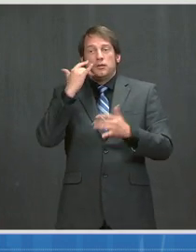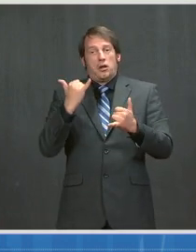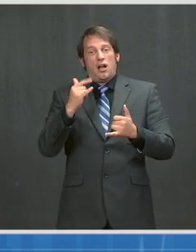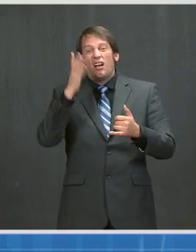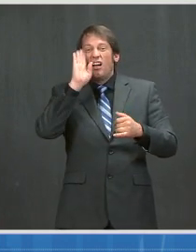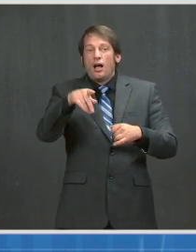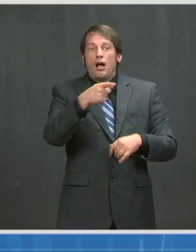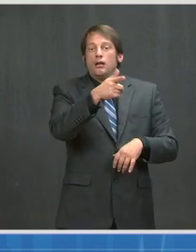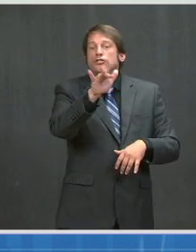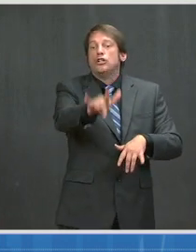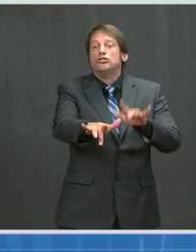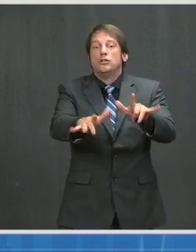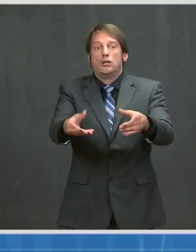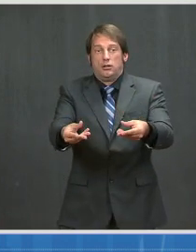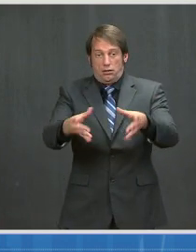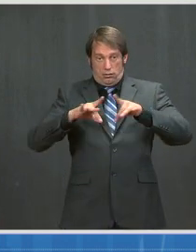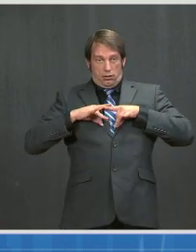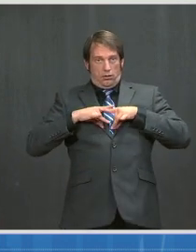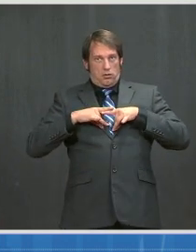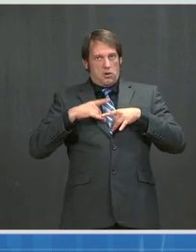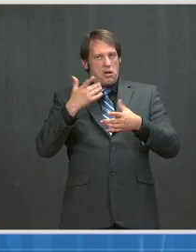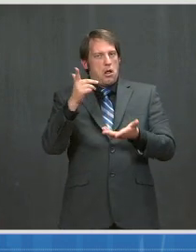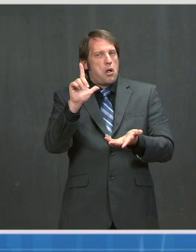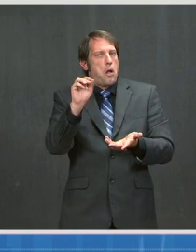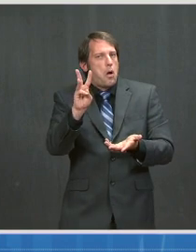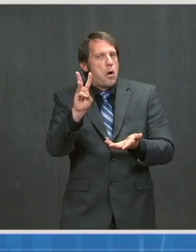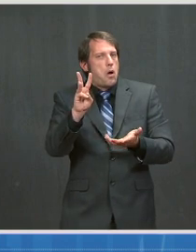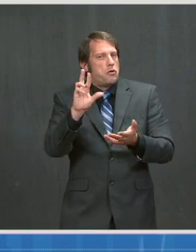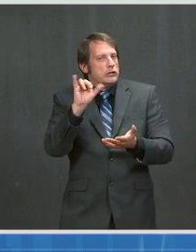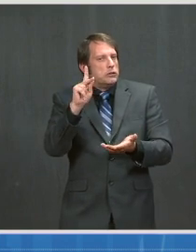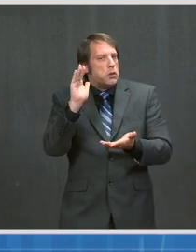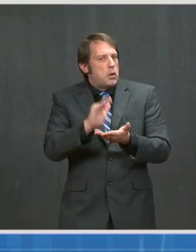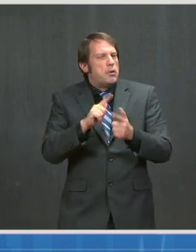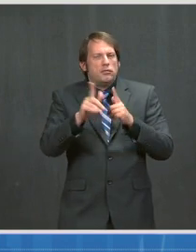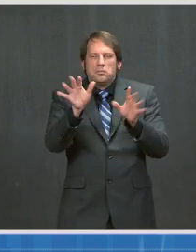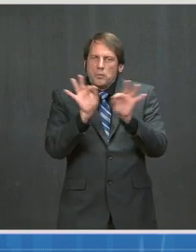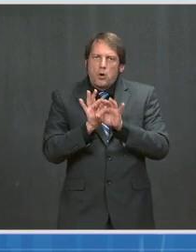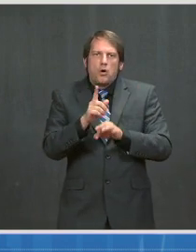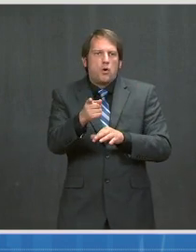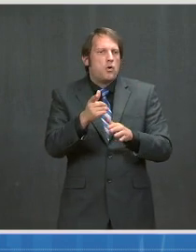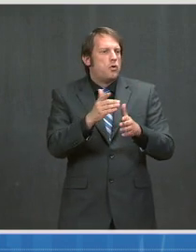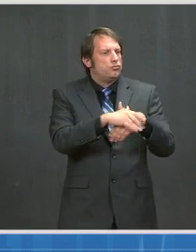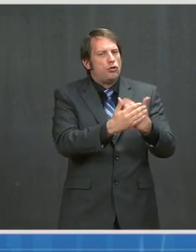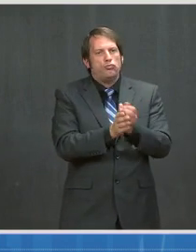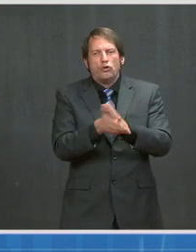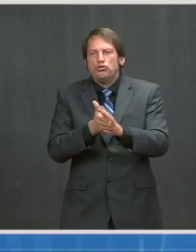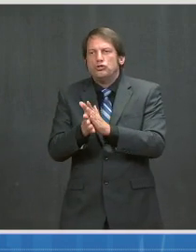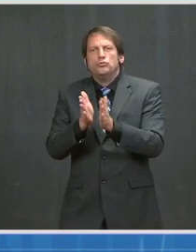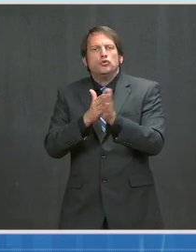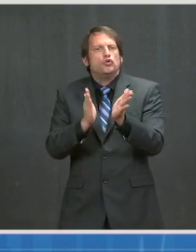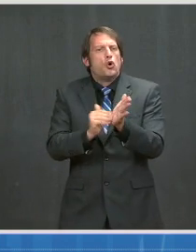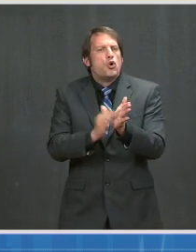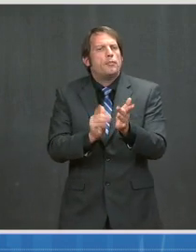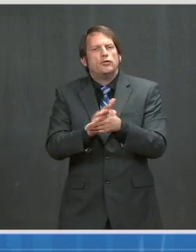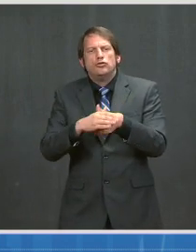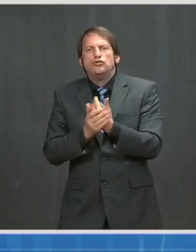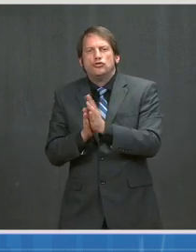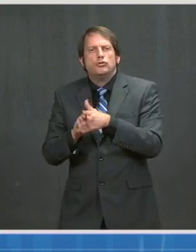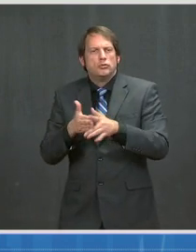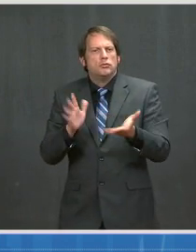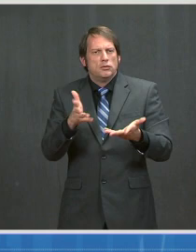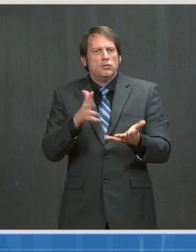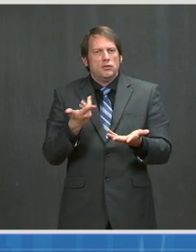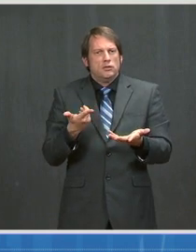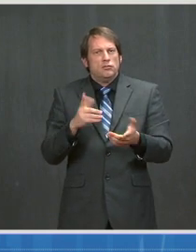detergent will physically remove germs from surfaces. This process does not necessarily kill germs, but reduces the risk of